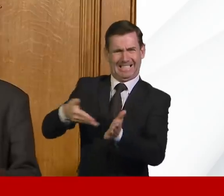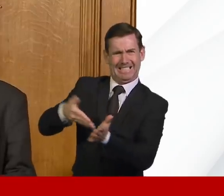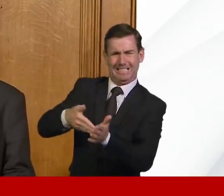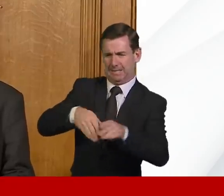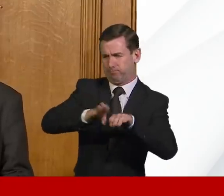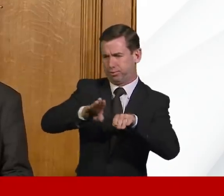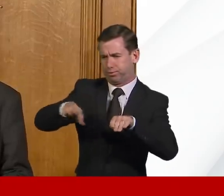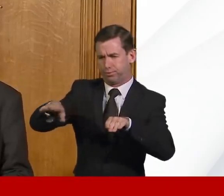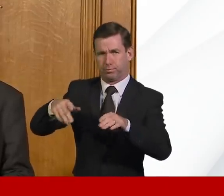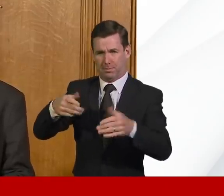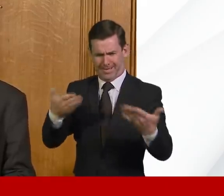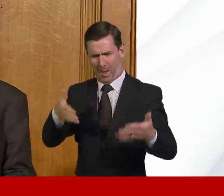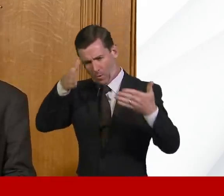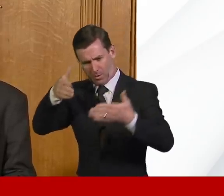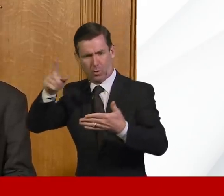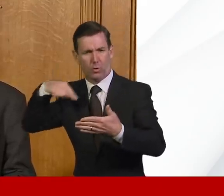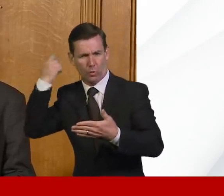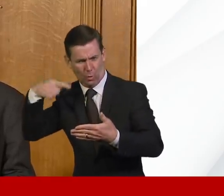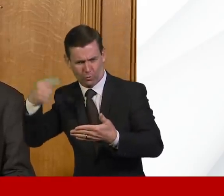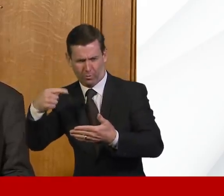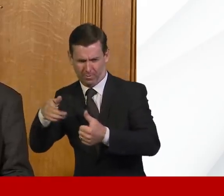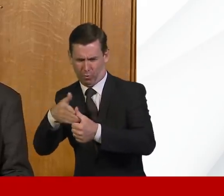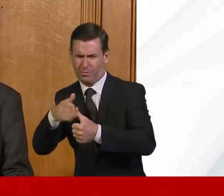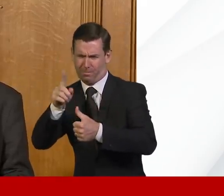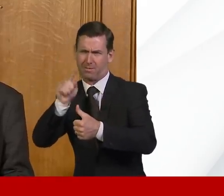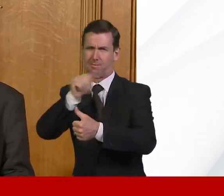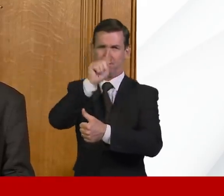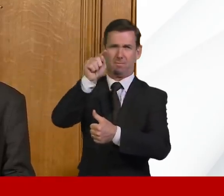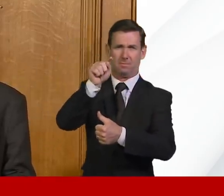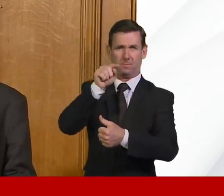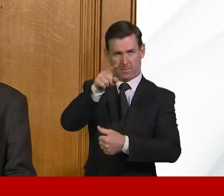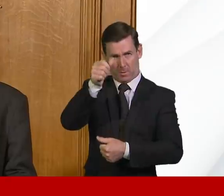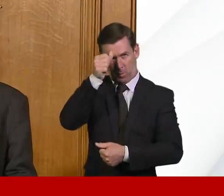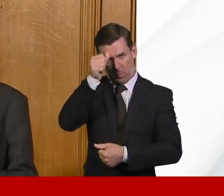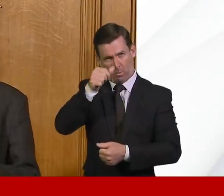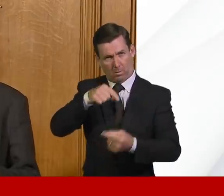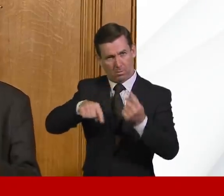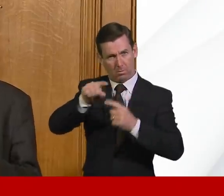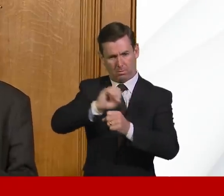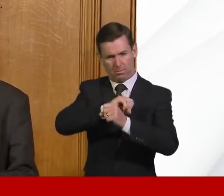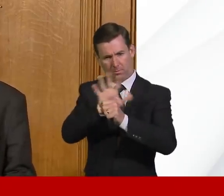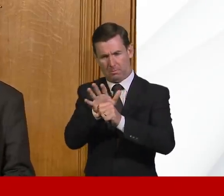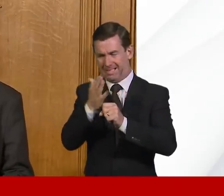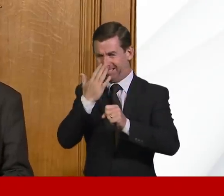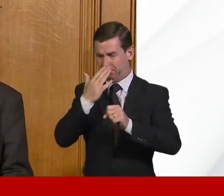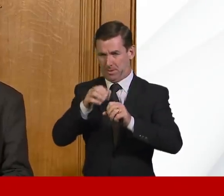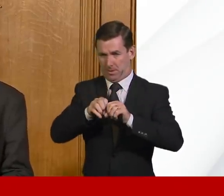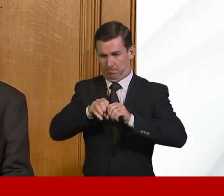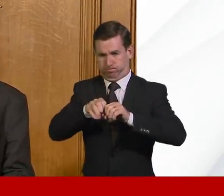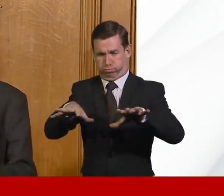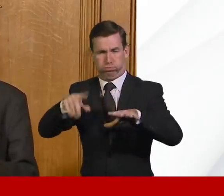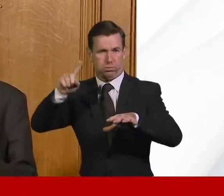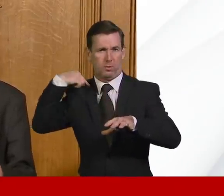work is going on all over the country. Because as you are also aware, the infection has spread a bit quicker in London.